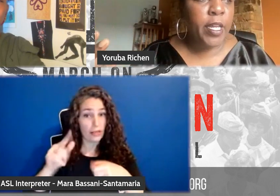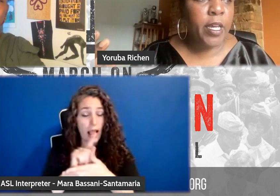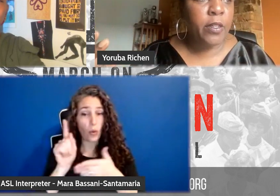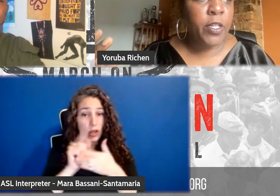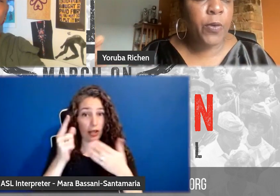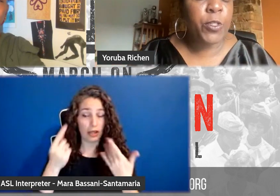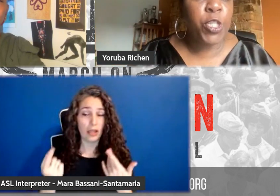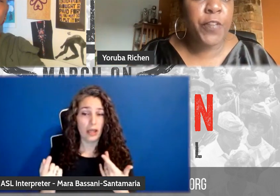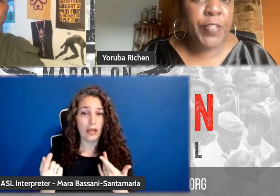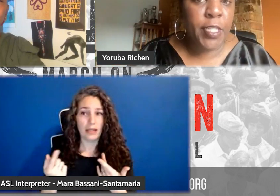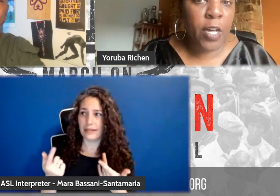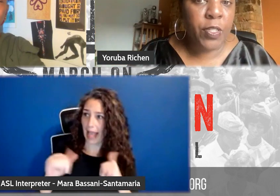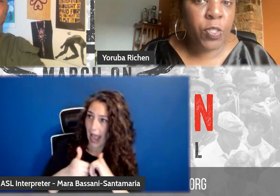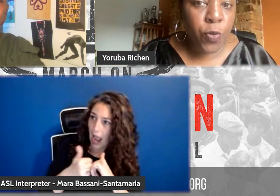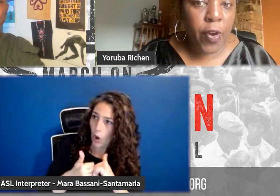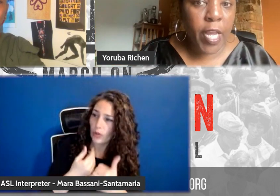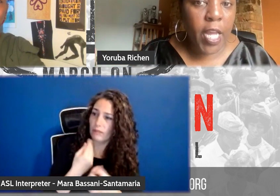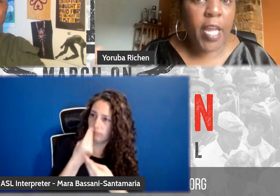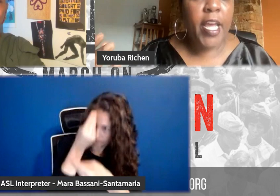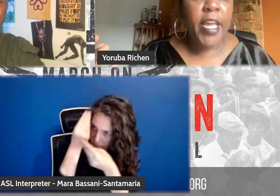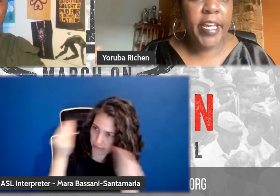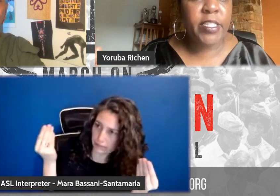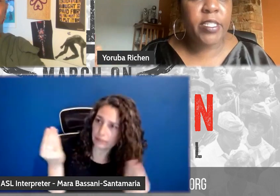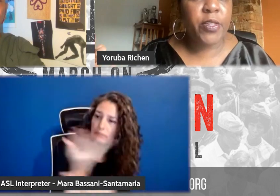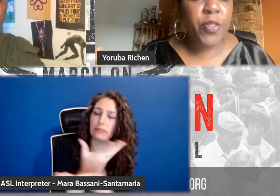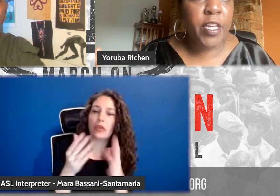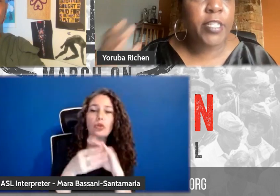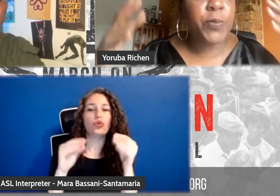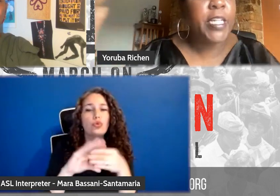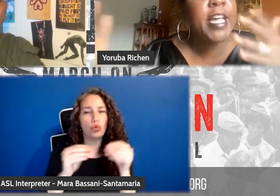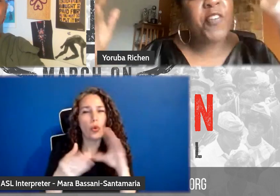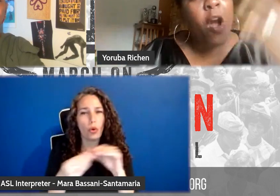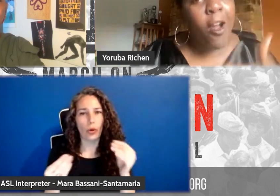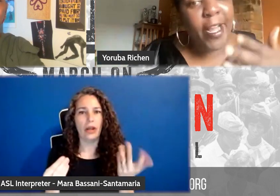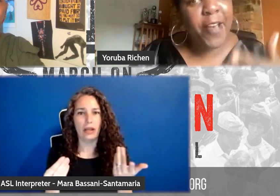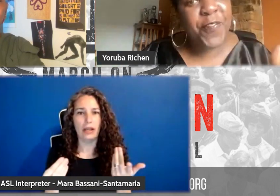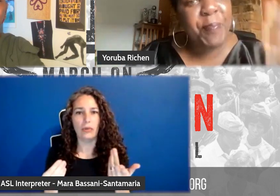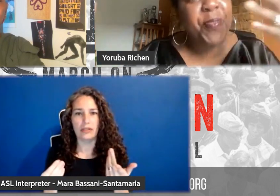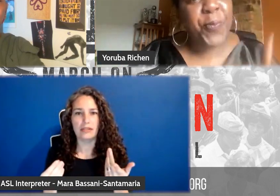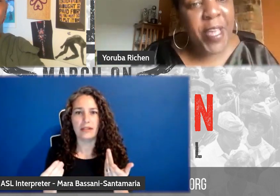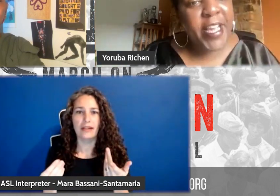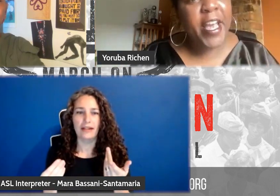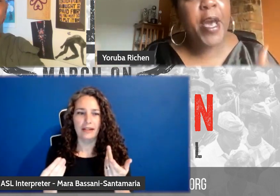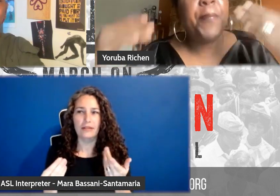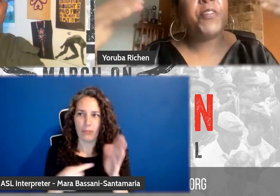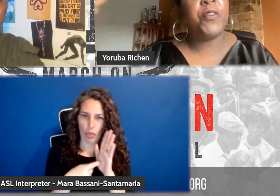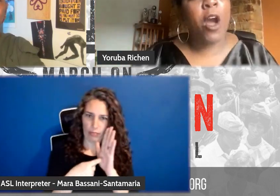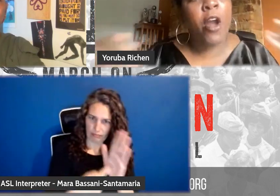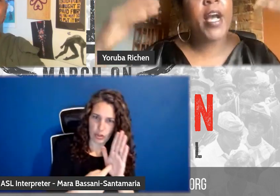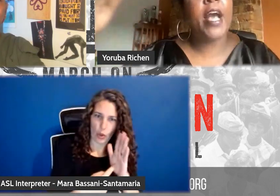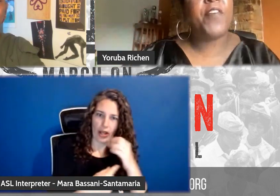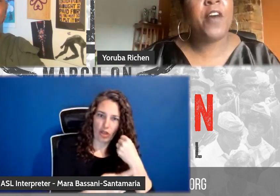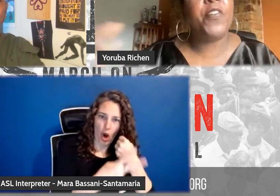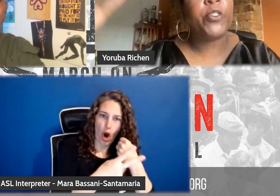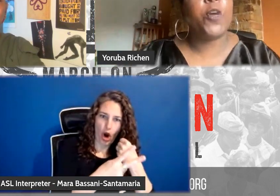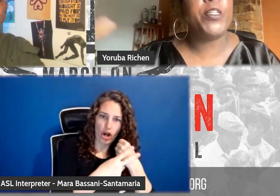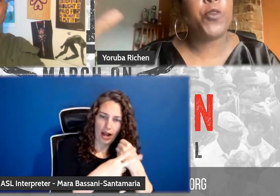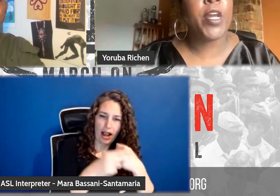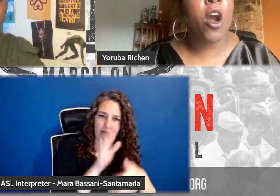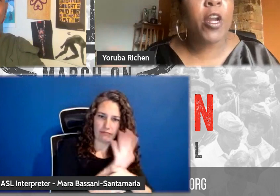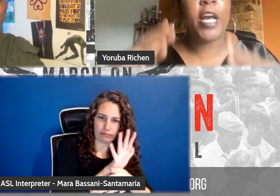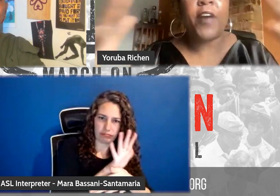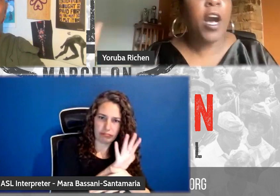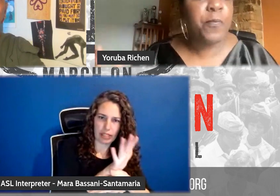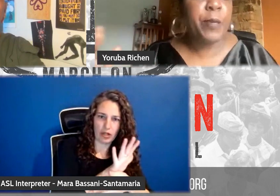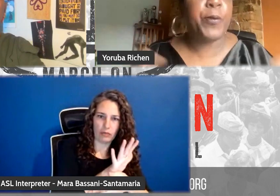that we were going to, you know, chiefly tell the story is because we didn't have the archive from the week, but through the archive of, there was so